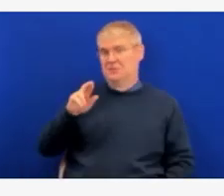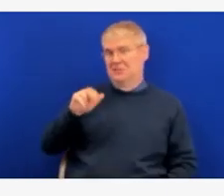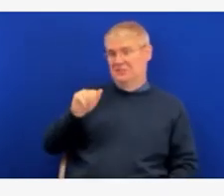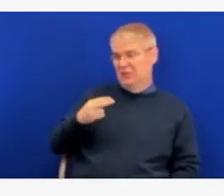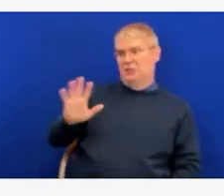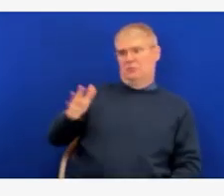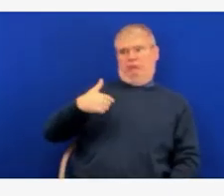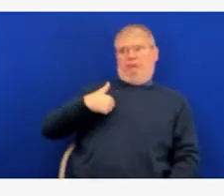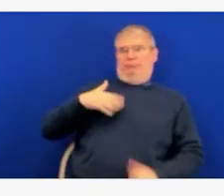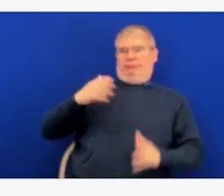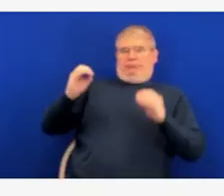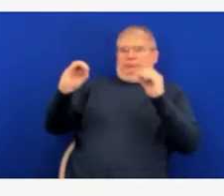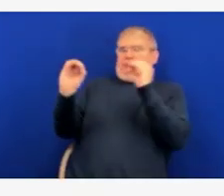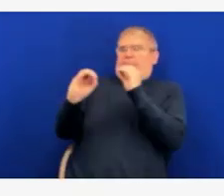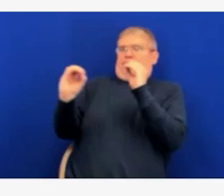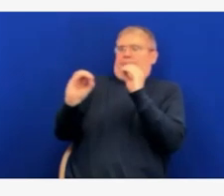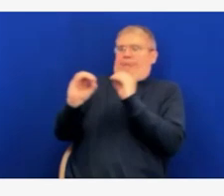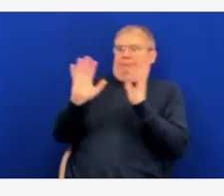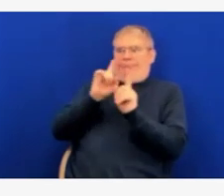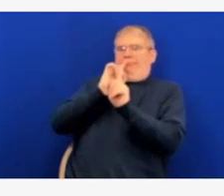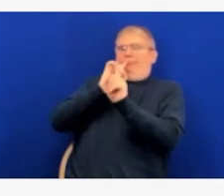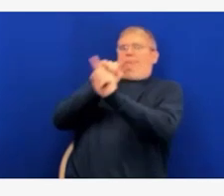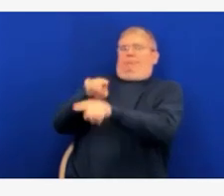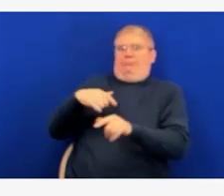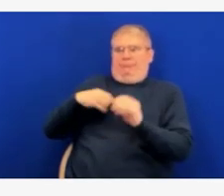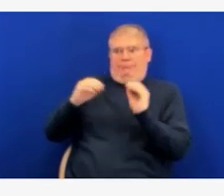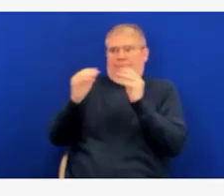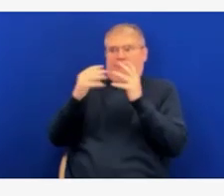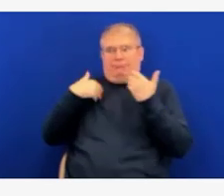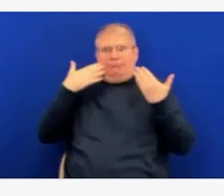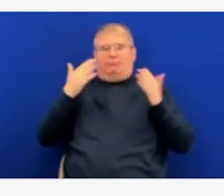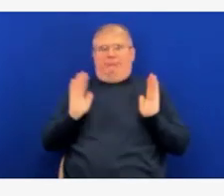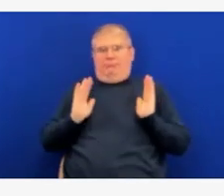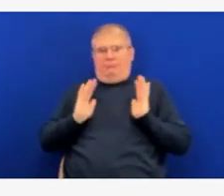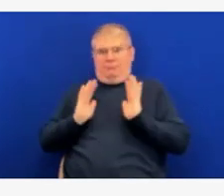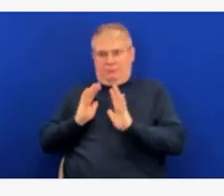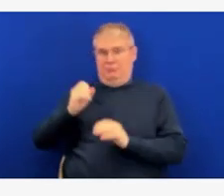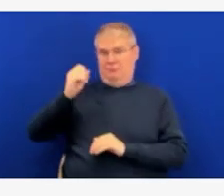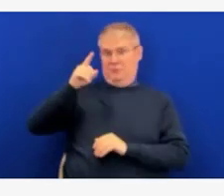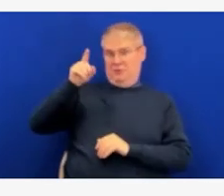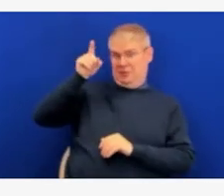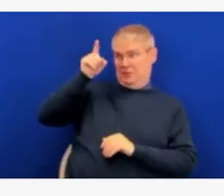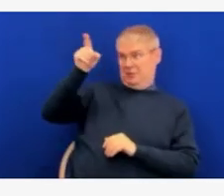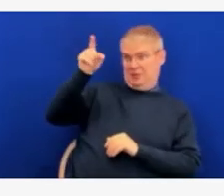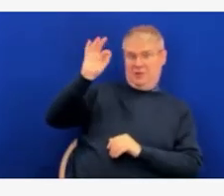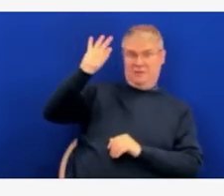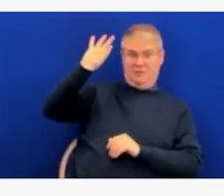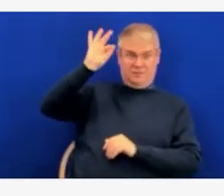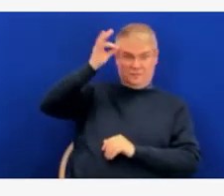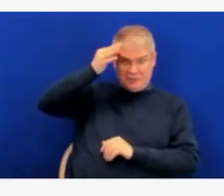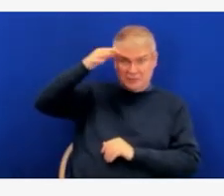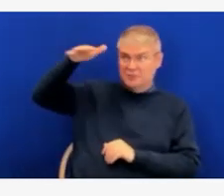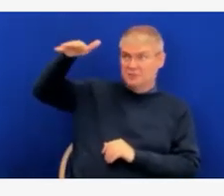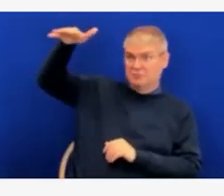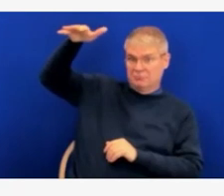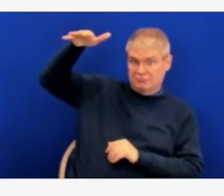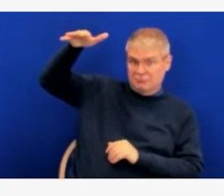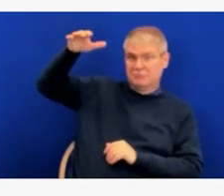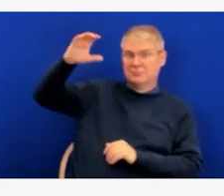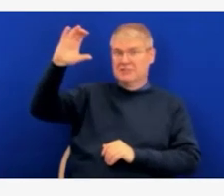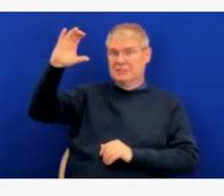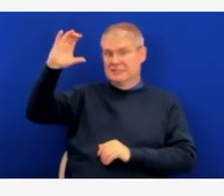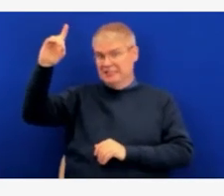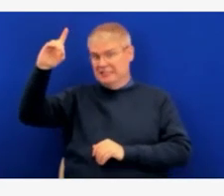partners and also our partners at the federal level, at CDC, the focus has been on 5 to 11